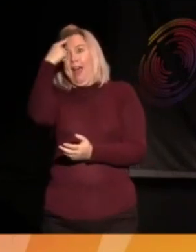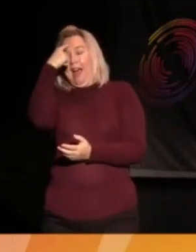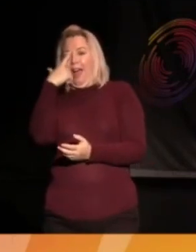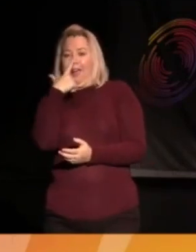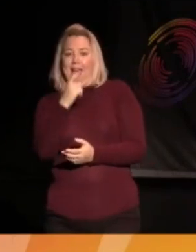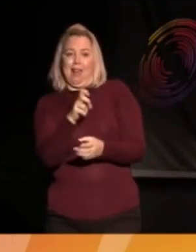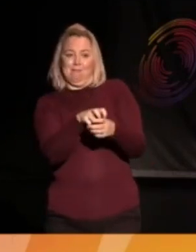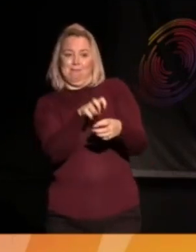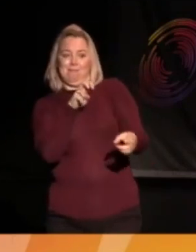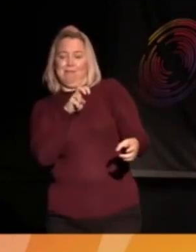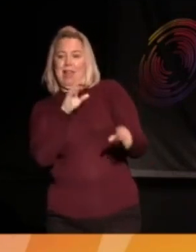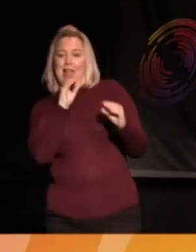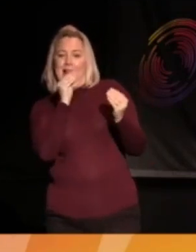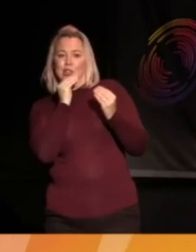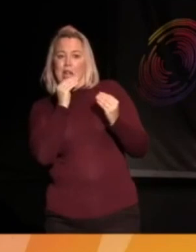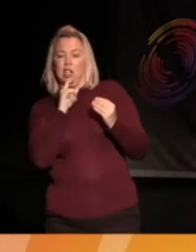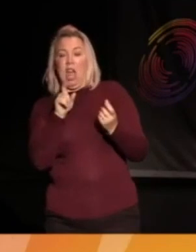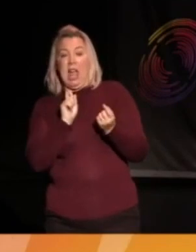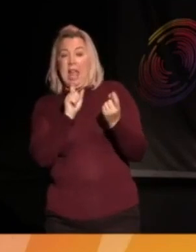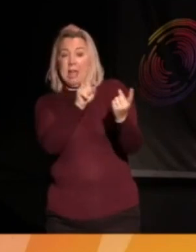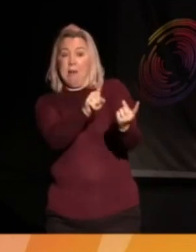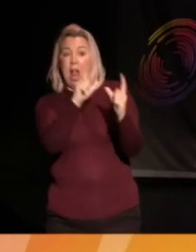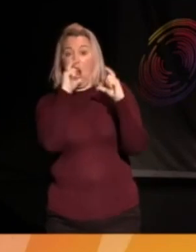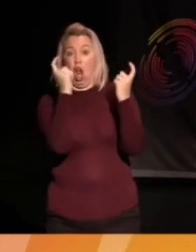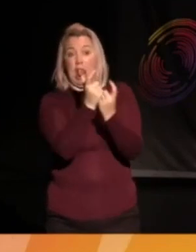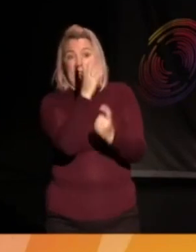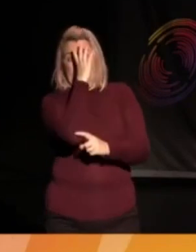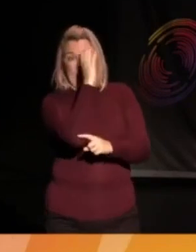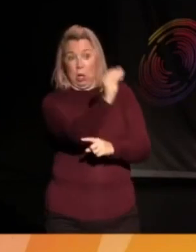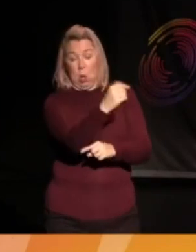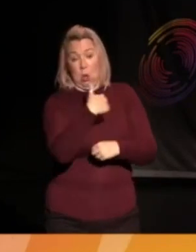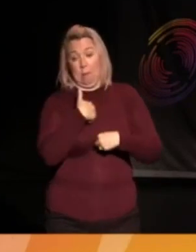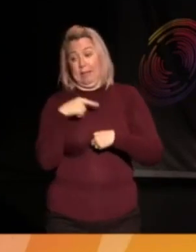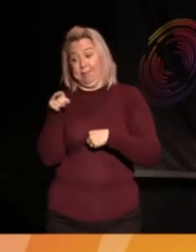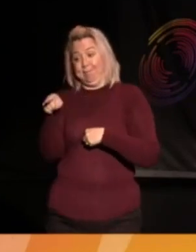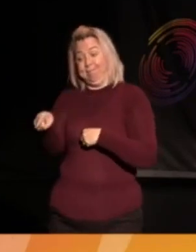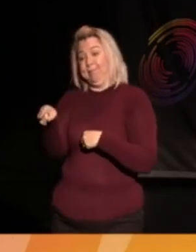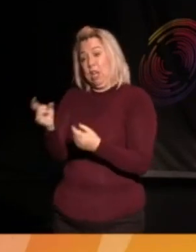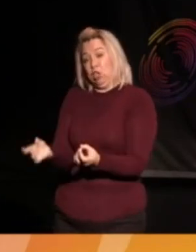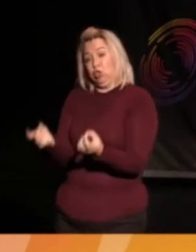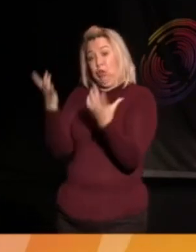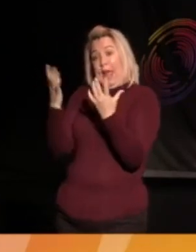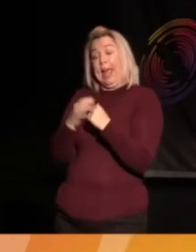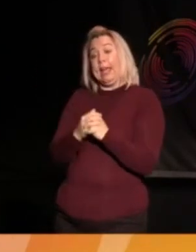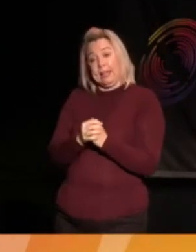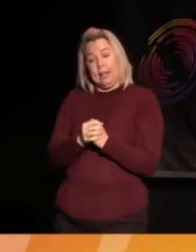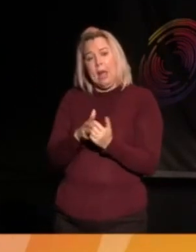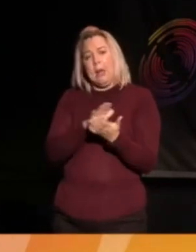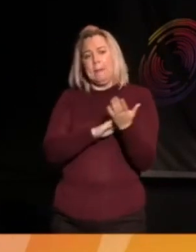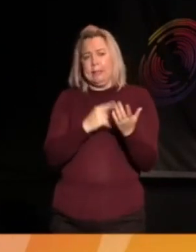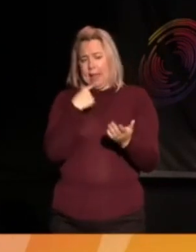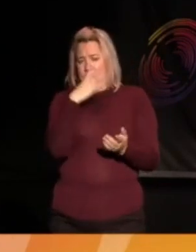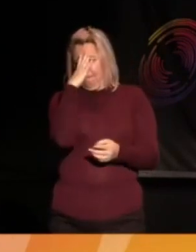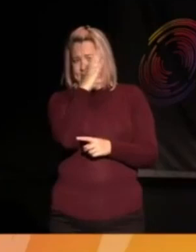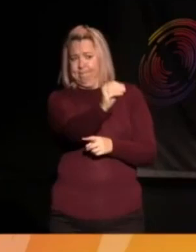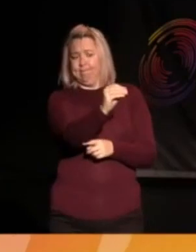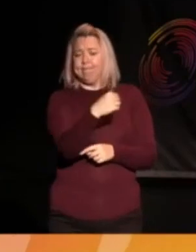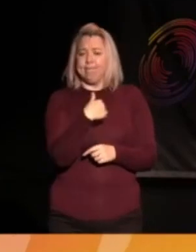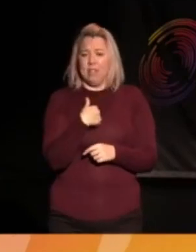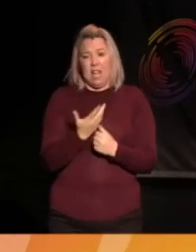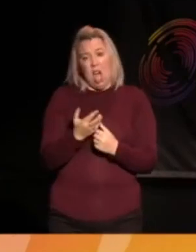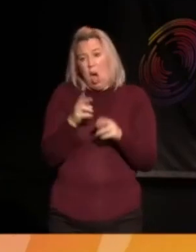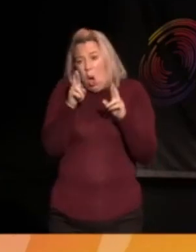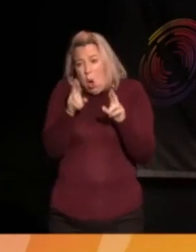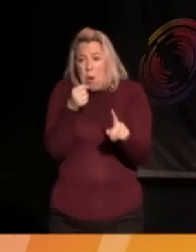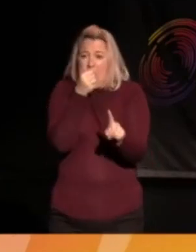that voice I can have through email in my college, go, this is why I'm doing it. And I let them know. And through that sort of making a statement, I hope to have the same sort